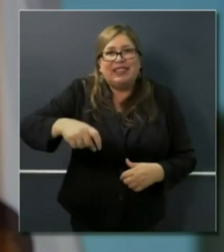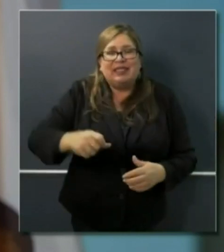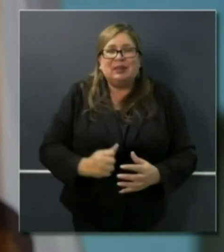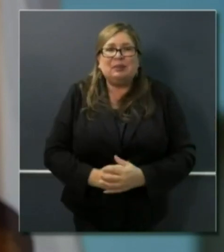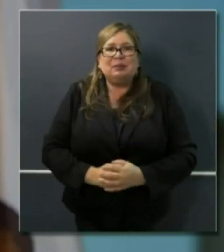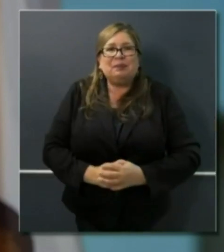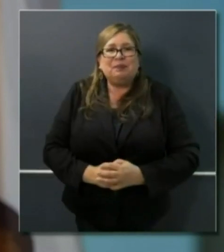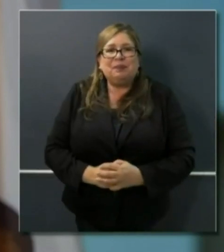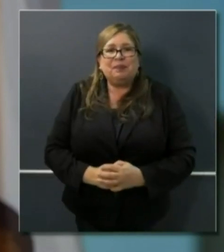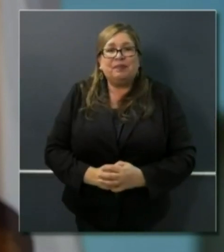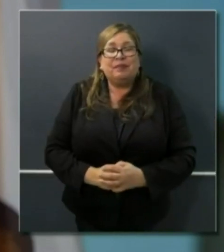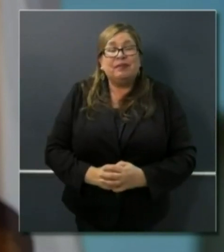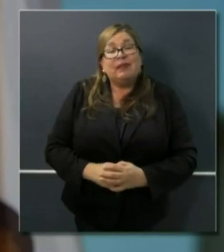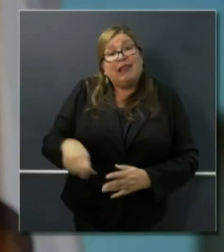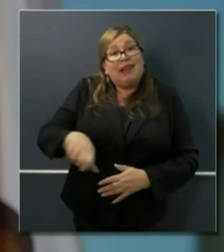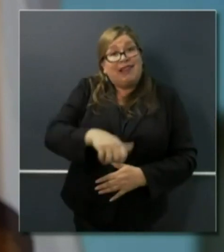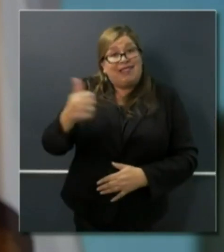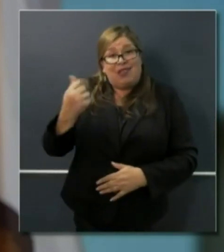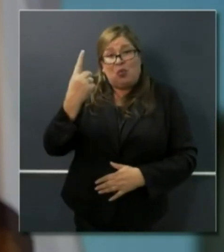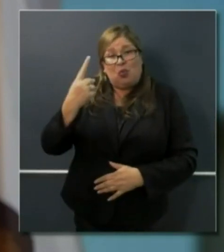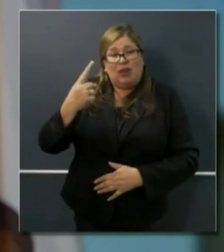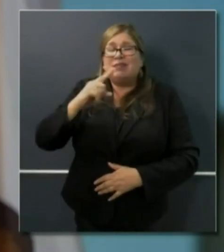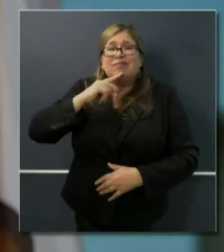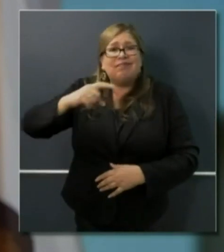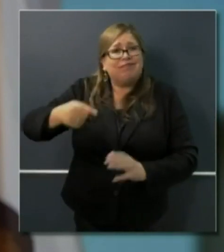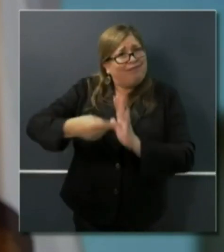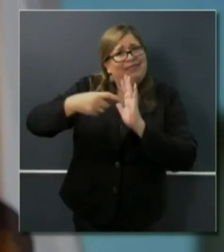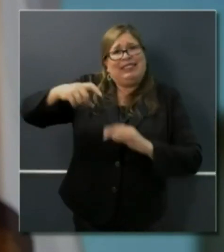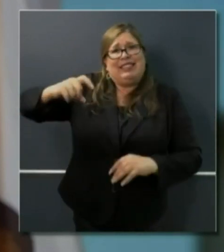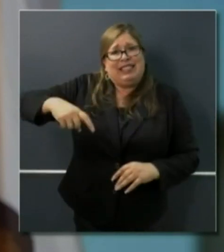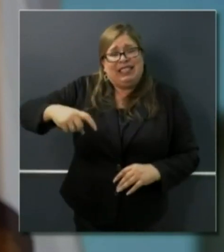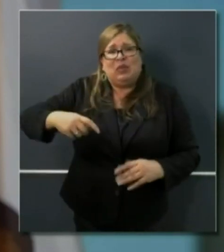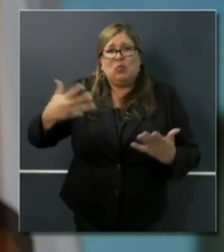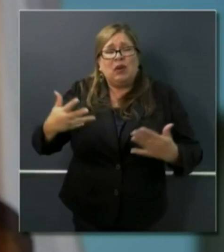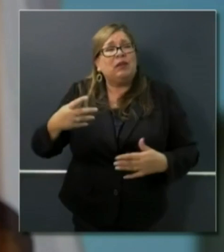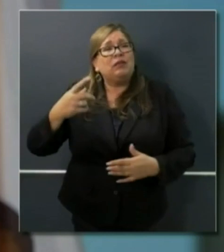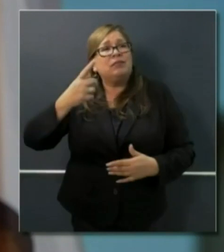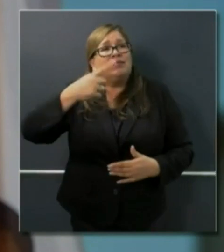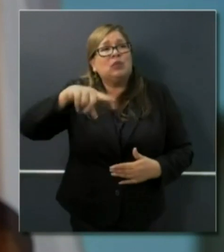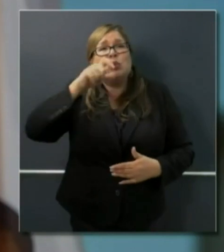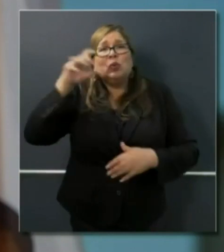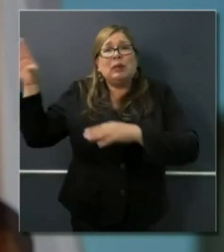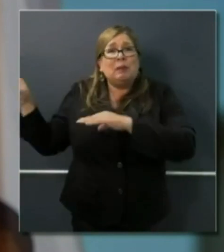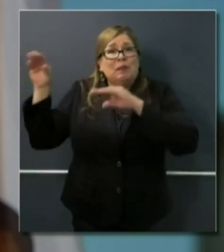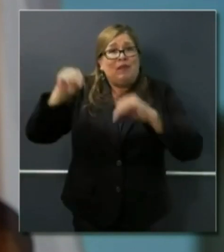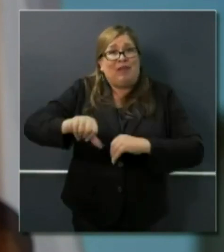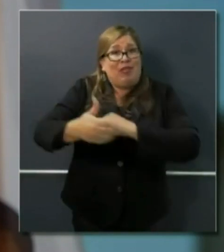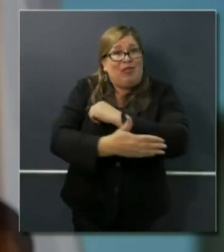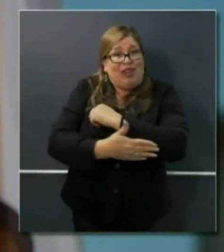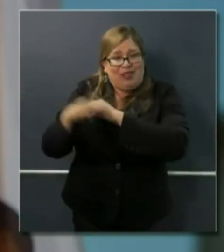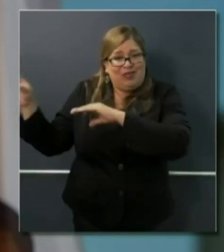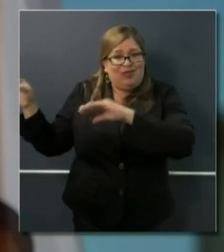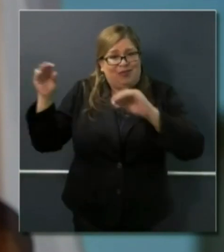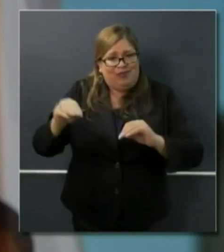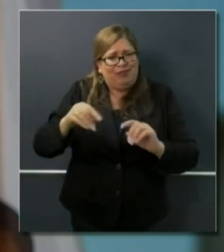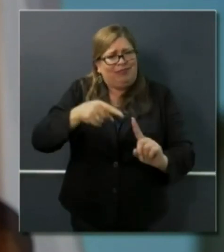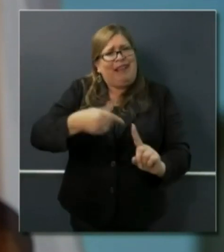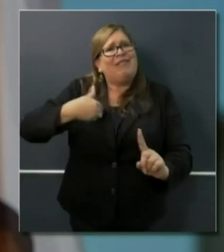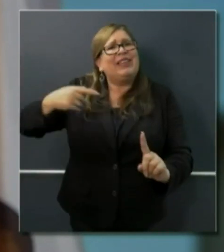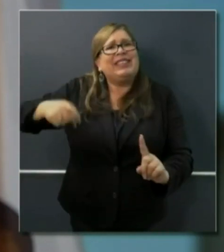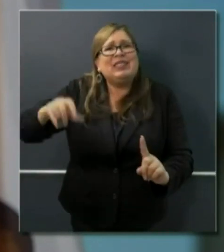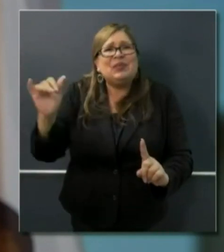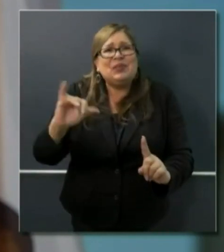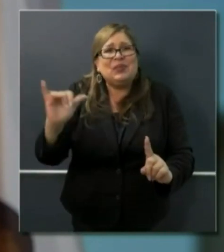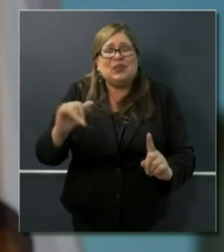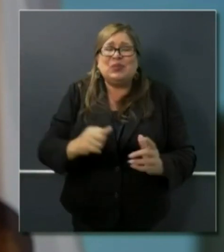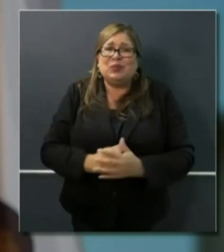our diverse communities in the state of California include our immigrant communities. I don't know if many people know this, but it's a remarkable